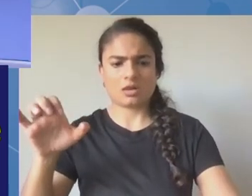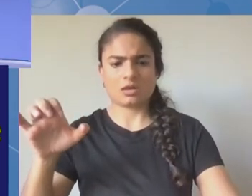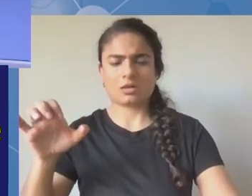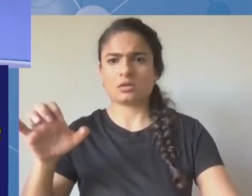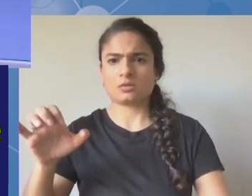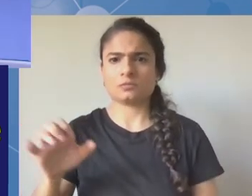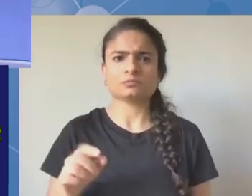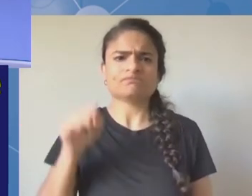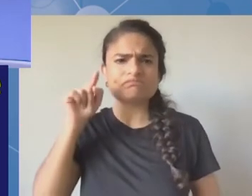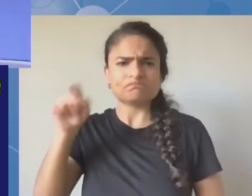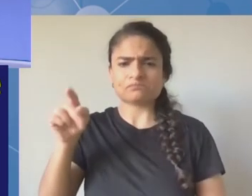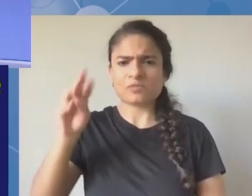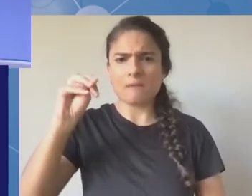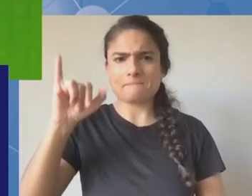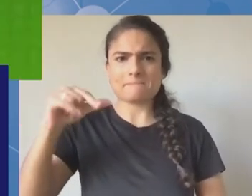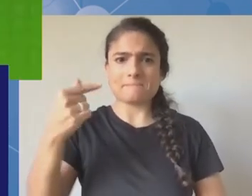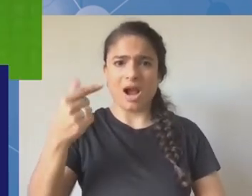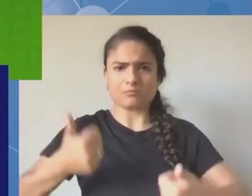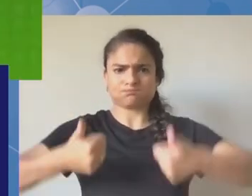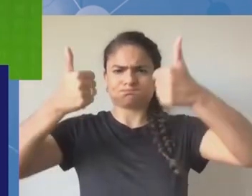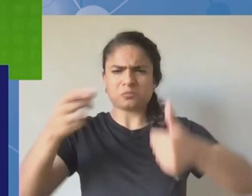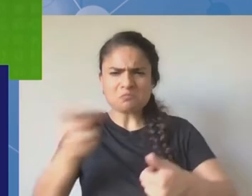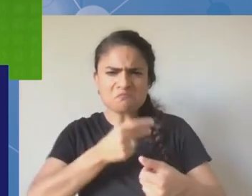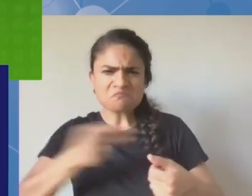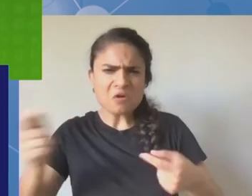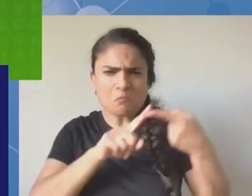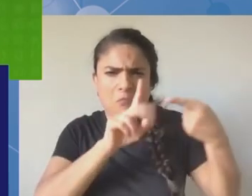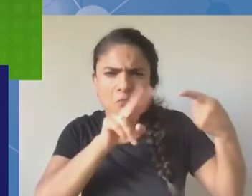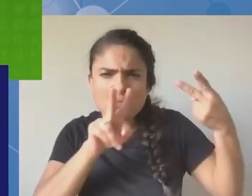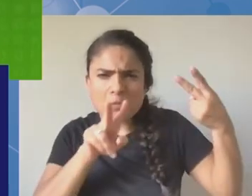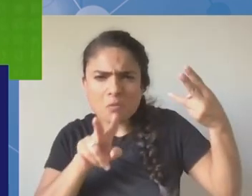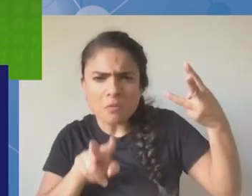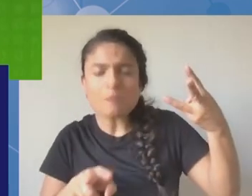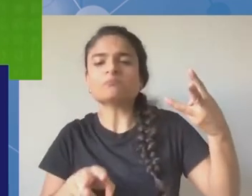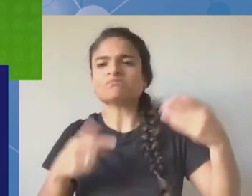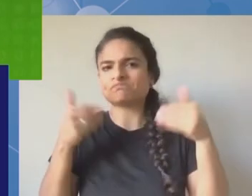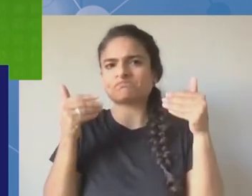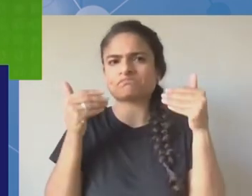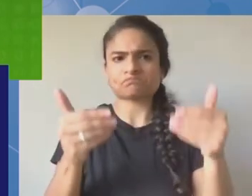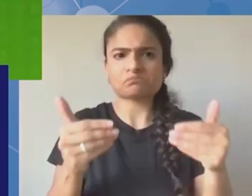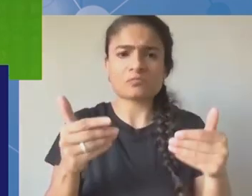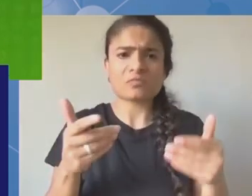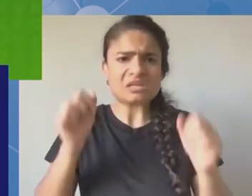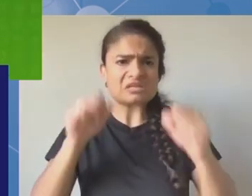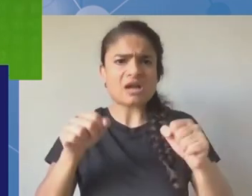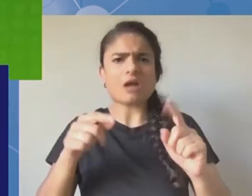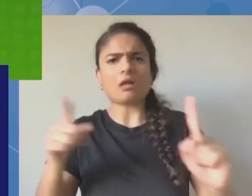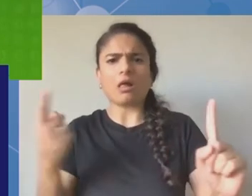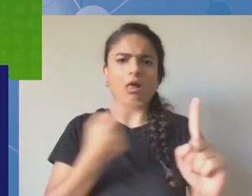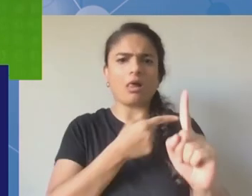thanks uh paul uh